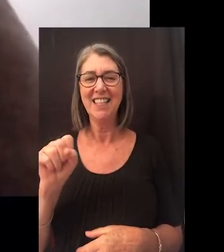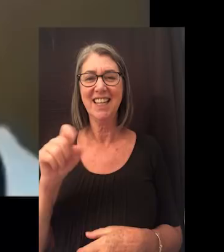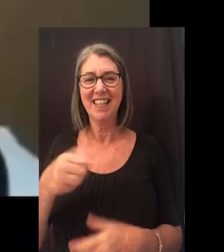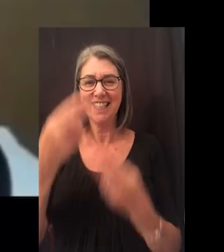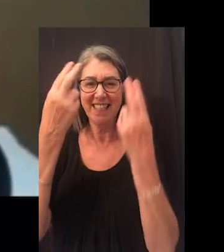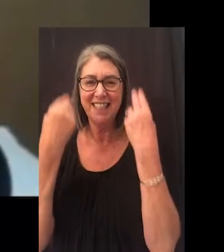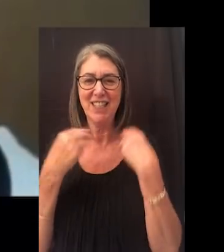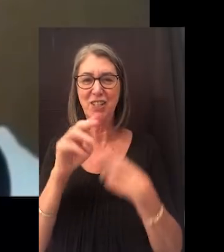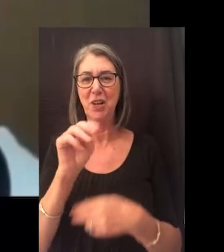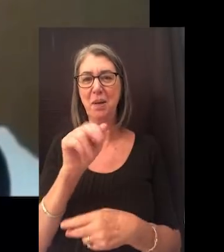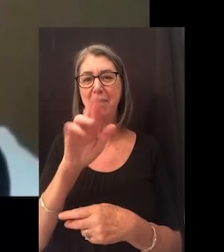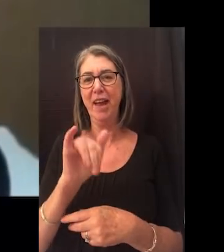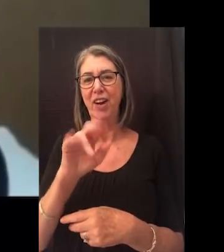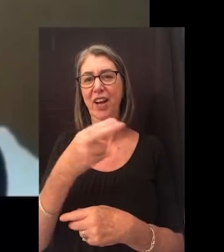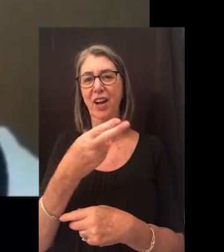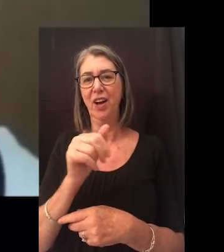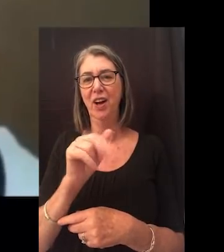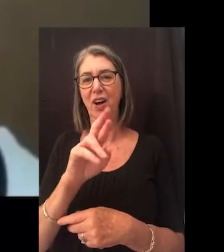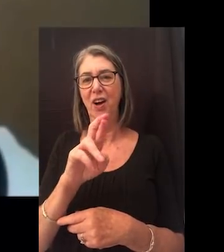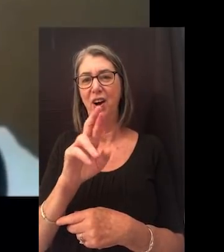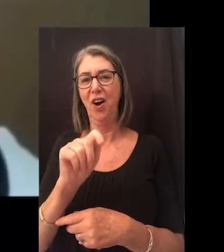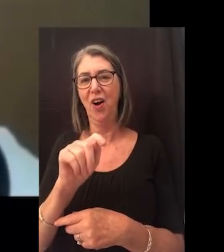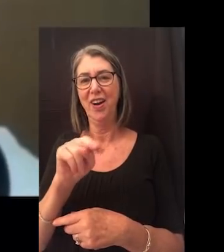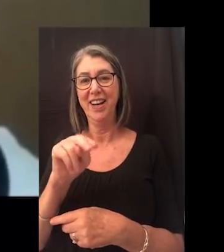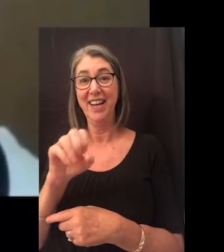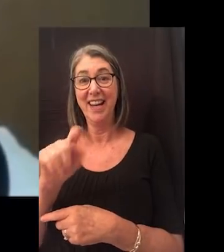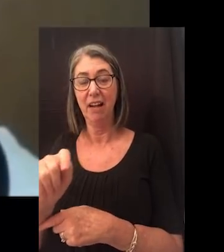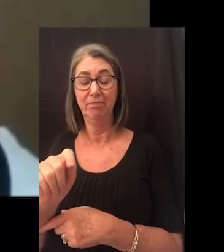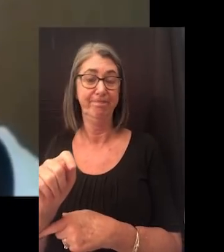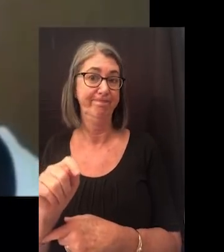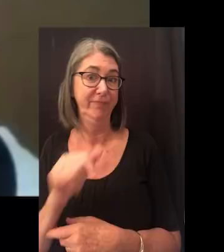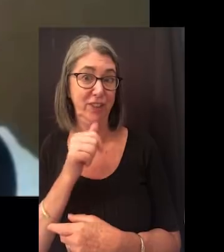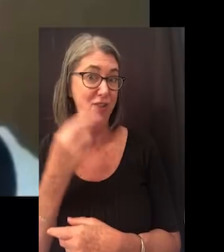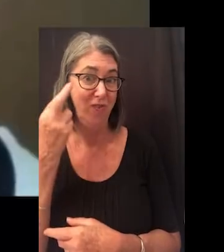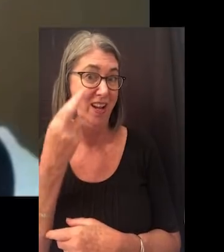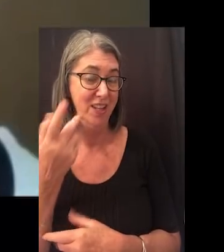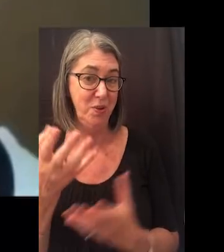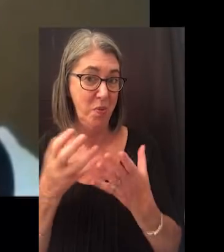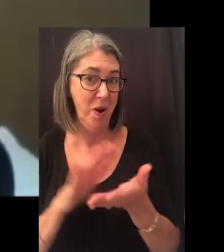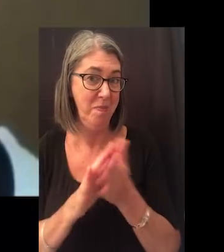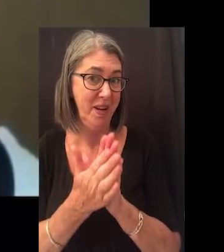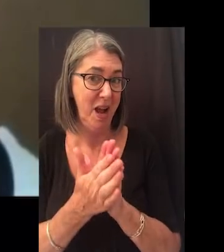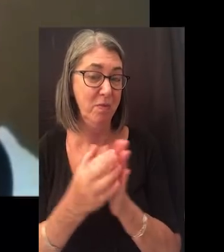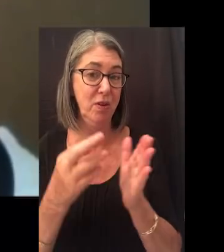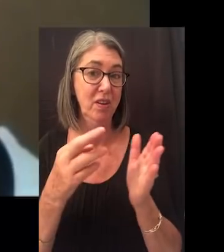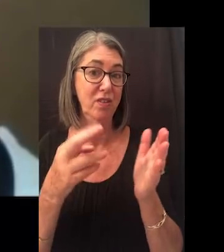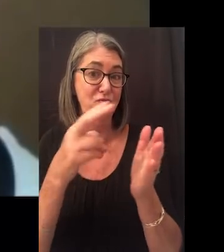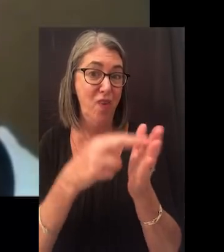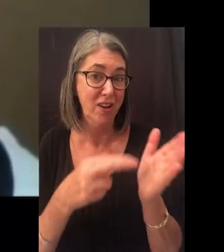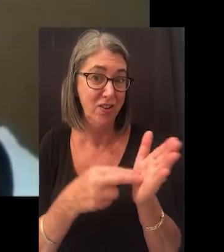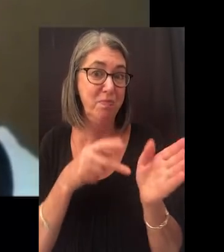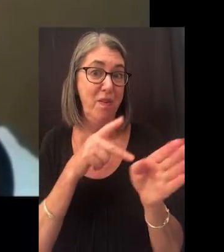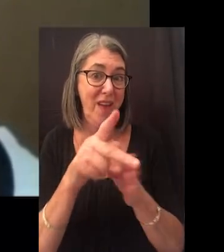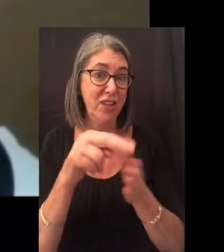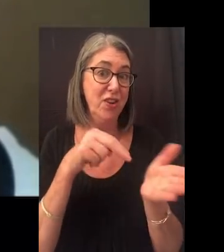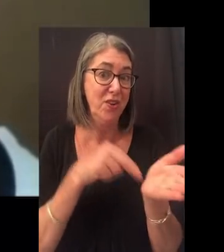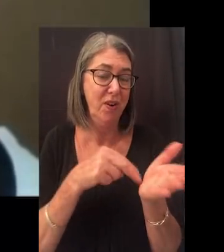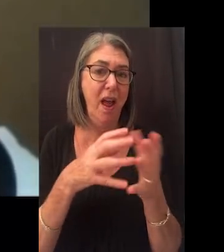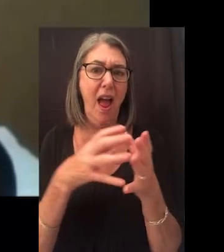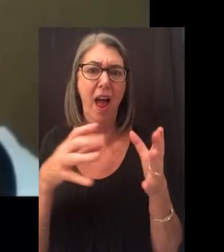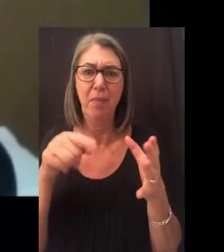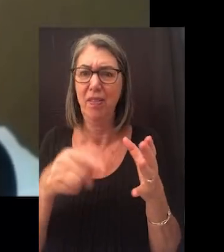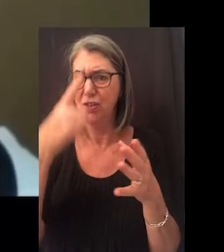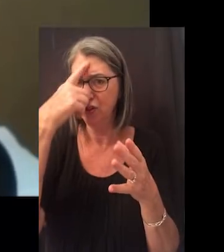Hi, class. This is Sister Mary Hartnett. Little did you realize when you wanted to become registered